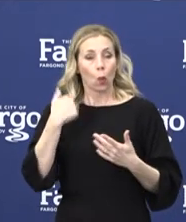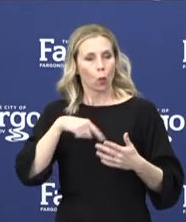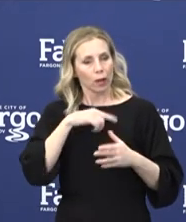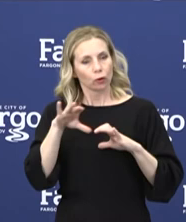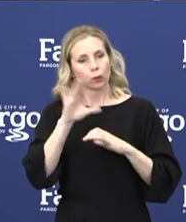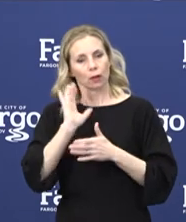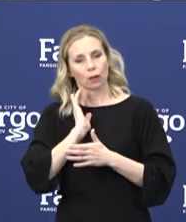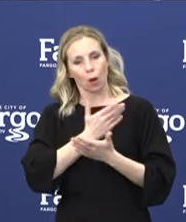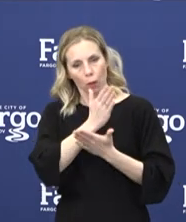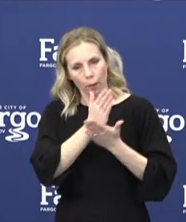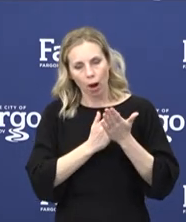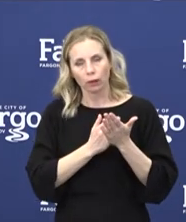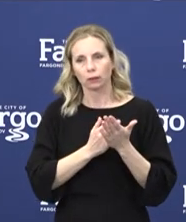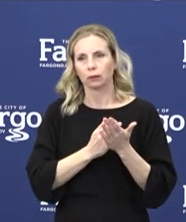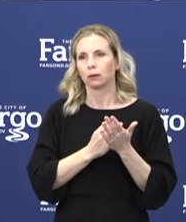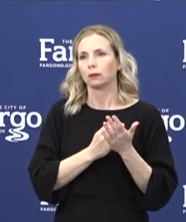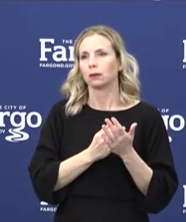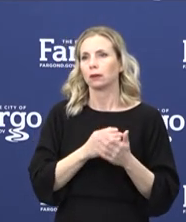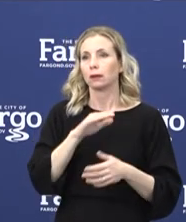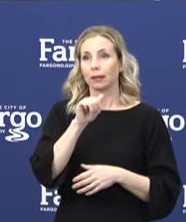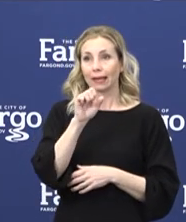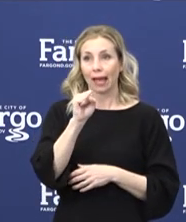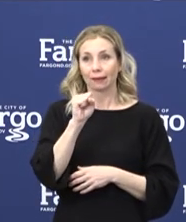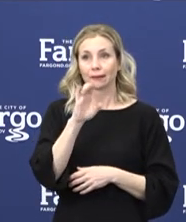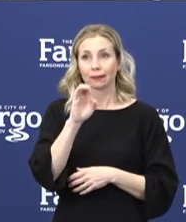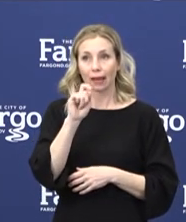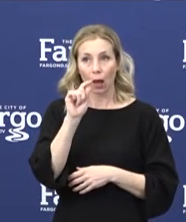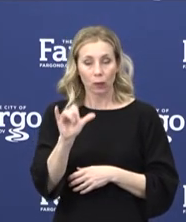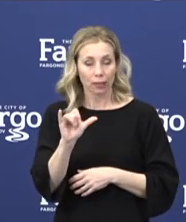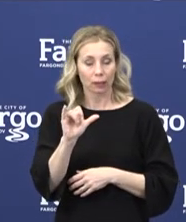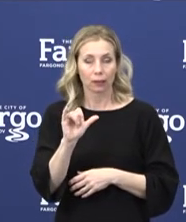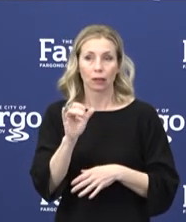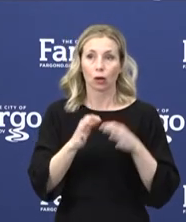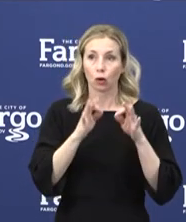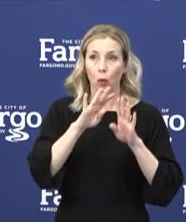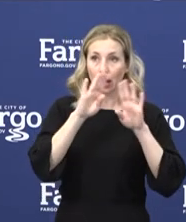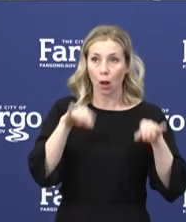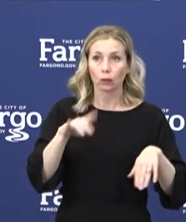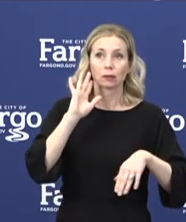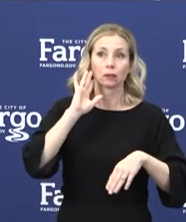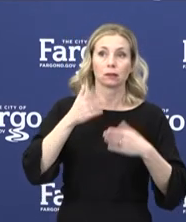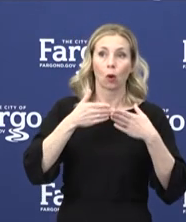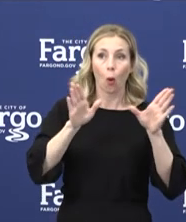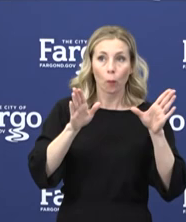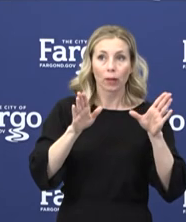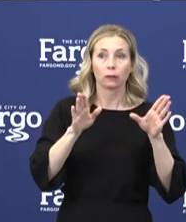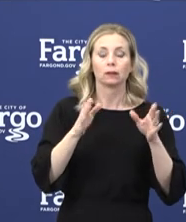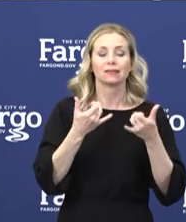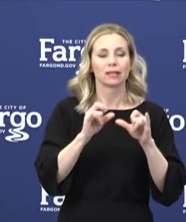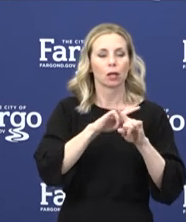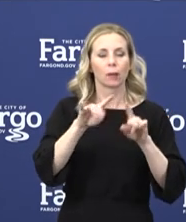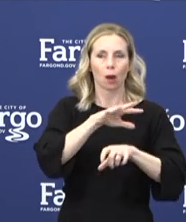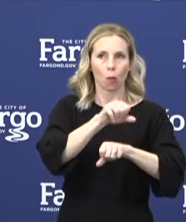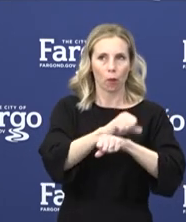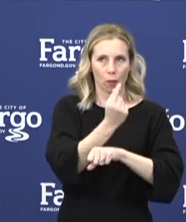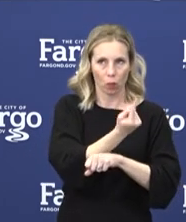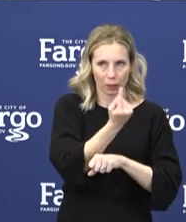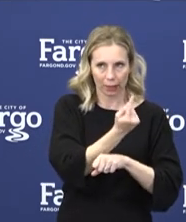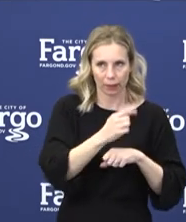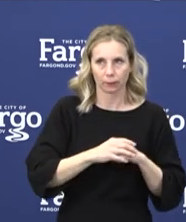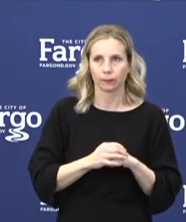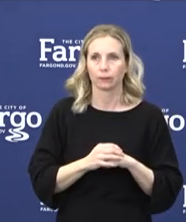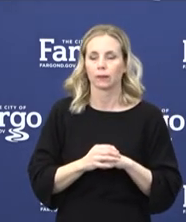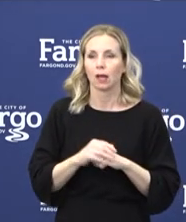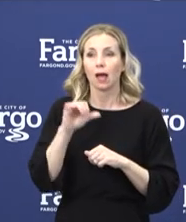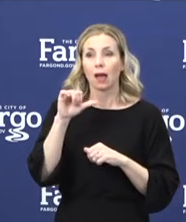part, as always. The Cass County Courthouse is still open, but by appointment only. Public meeting attendance continues to be held remotely.